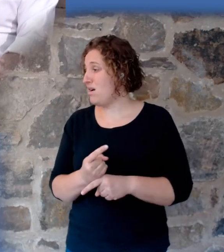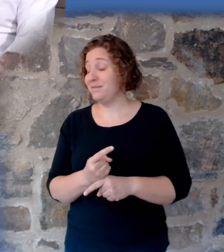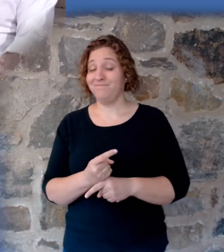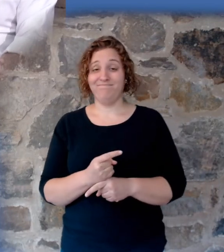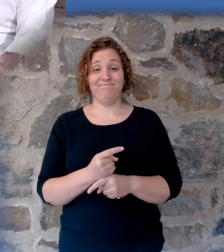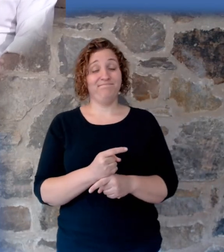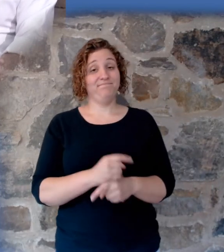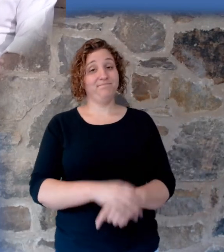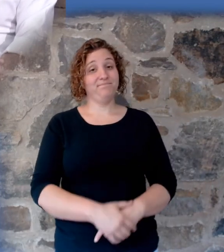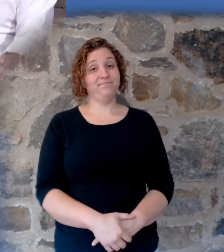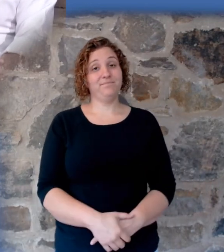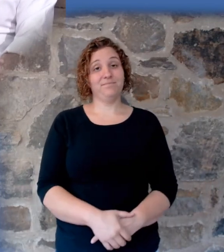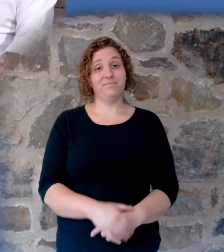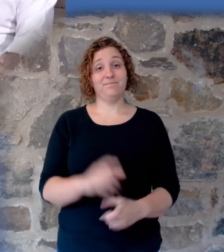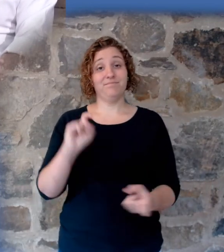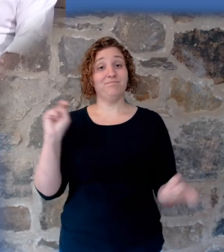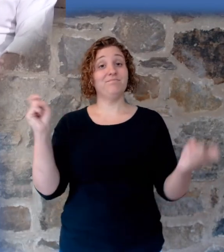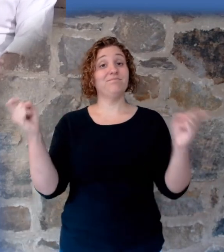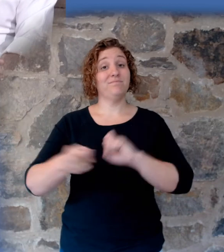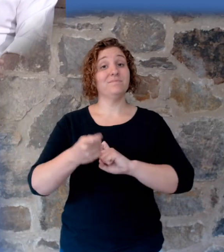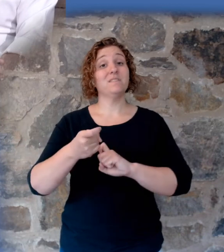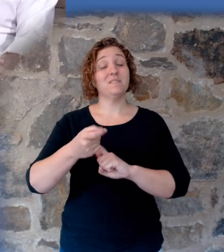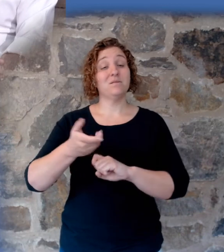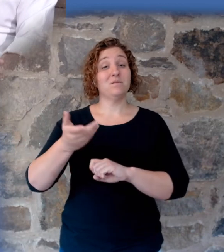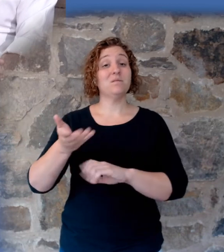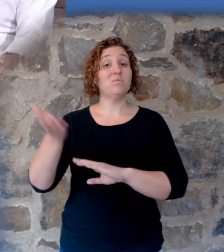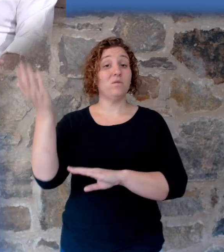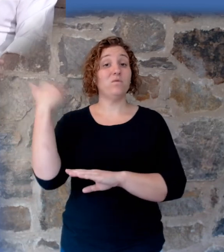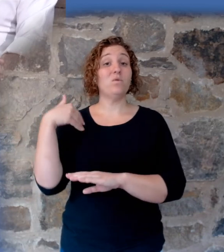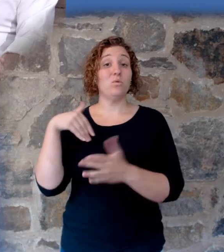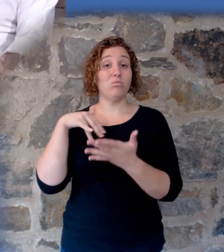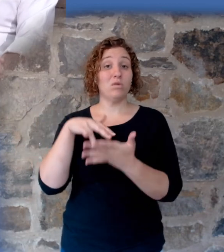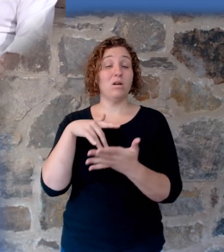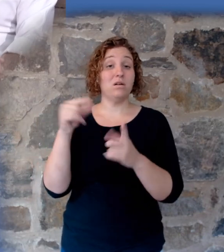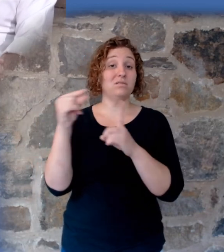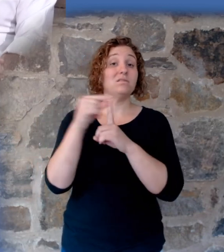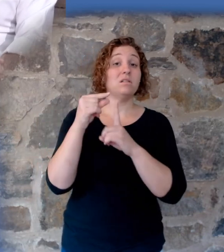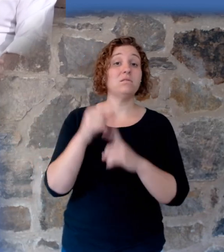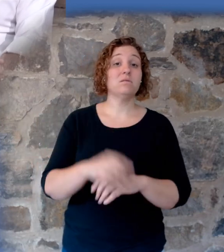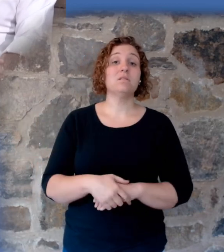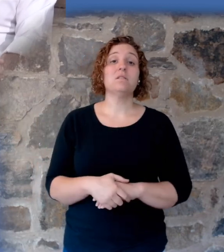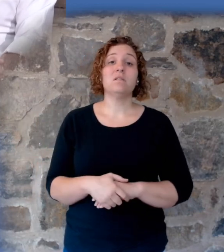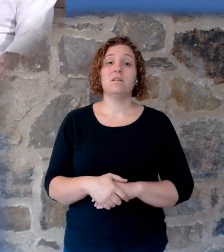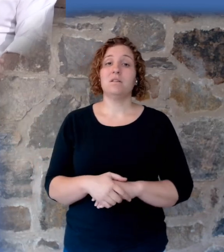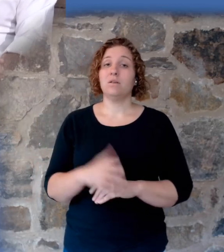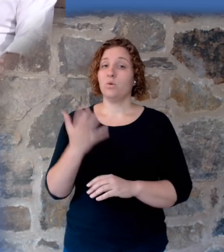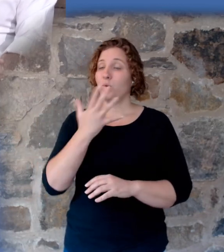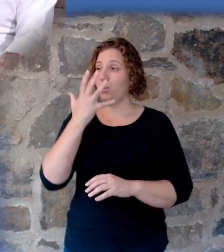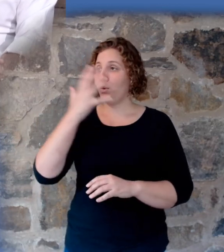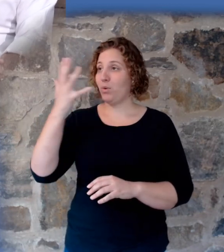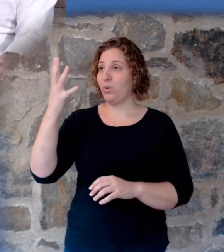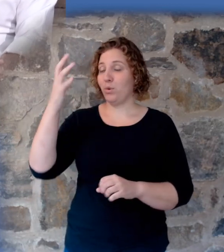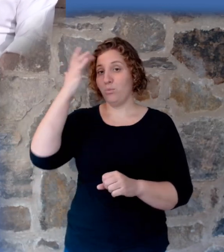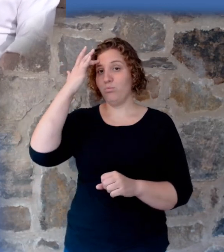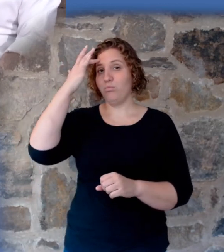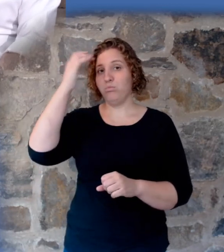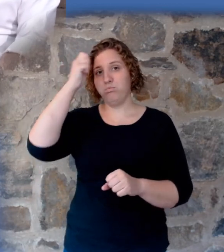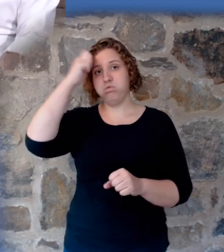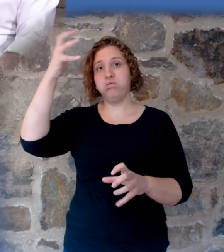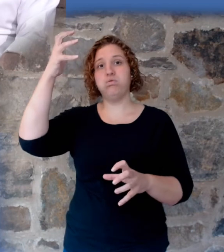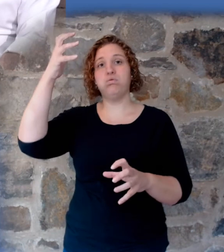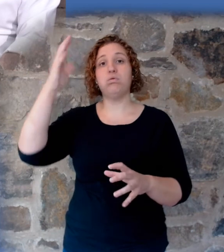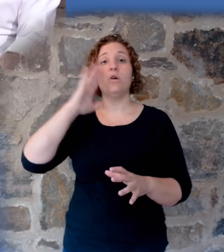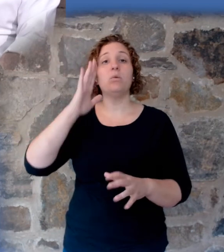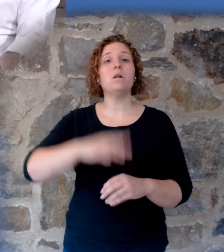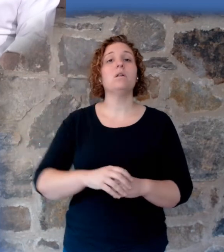But have changed a lot since the last time we did this book. It's going to blow your minds with what you get to see. But of course